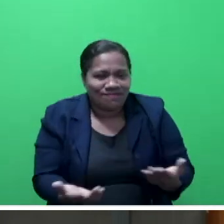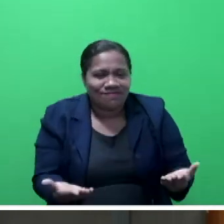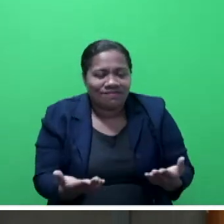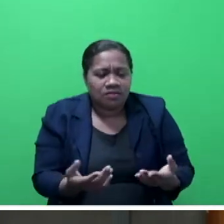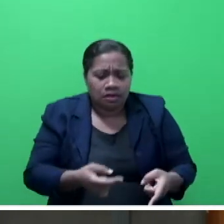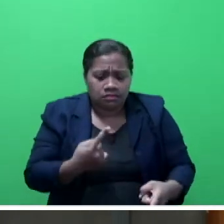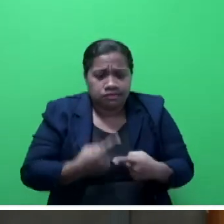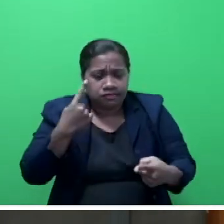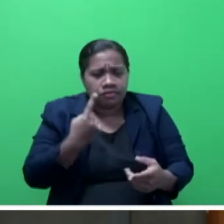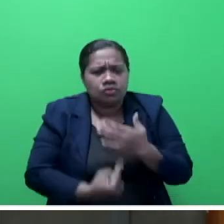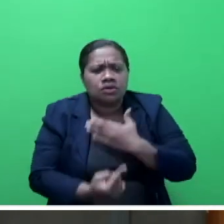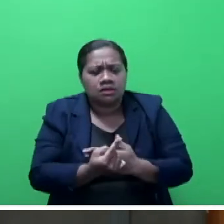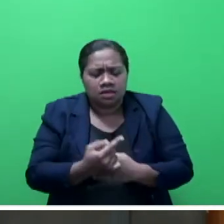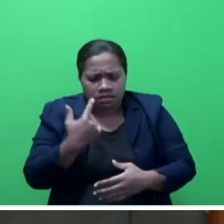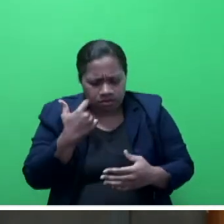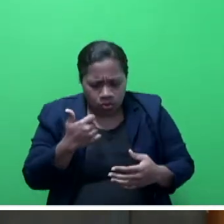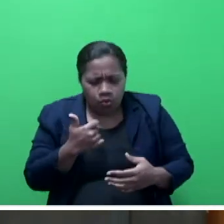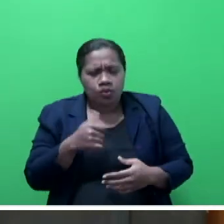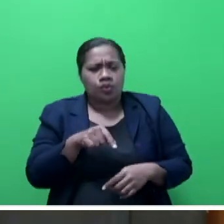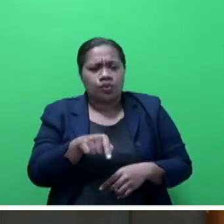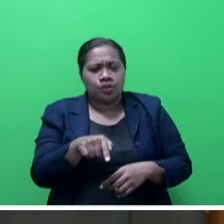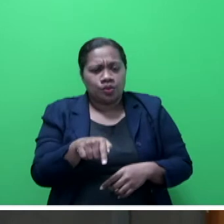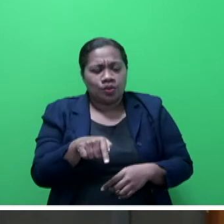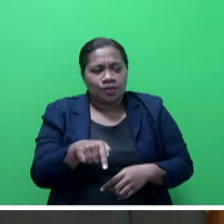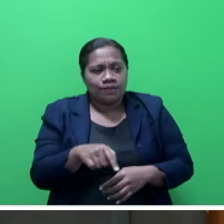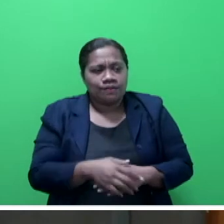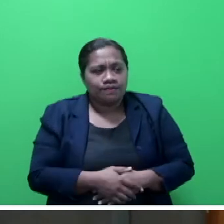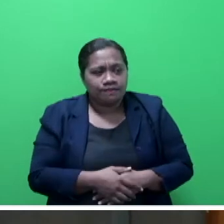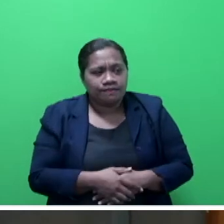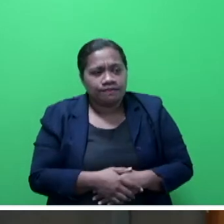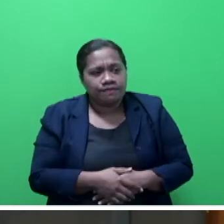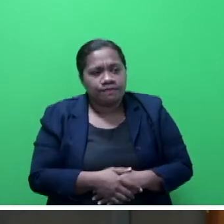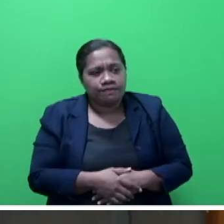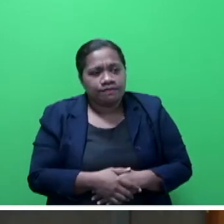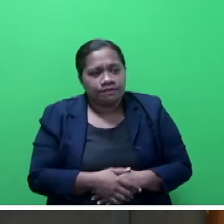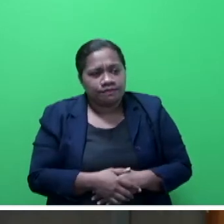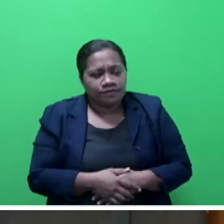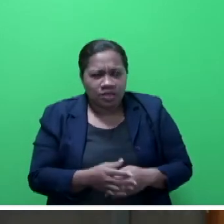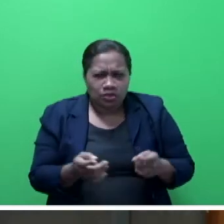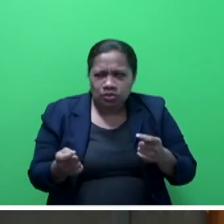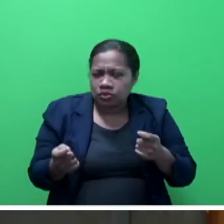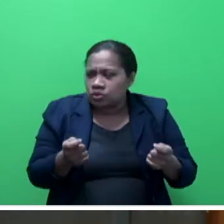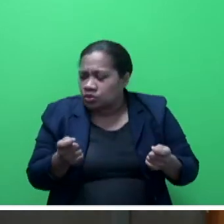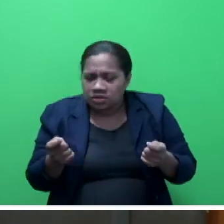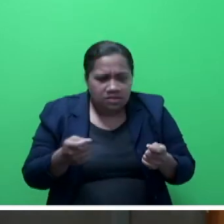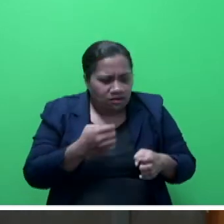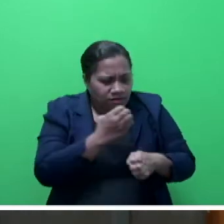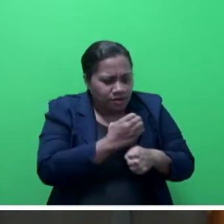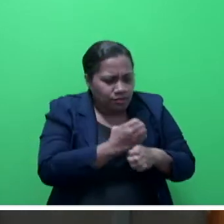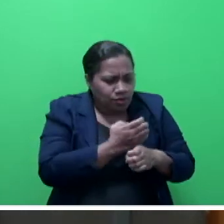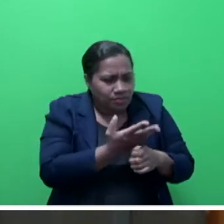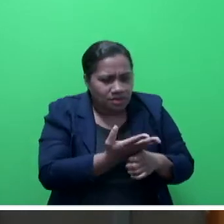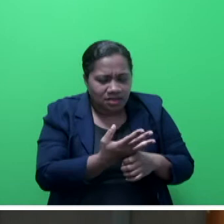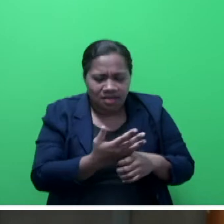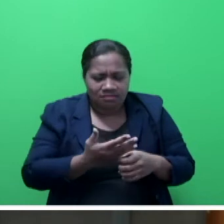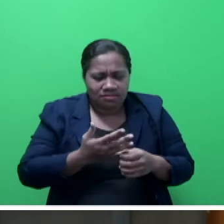found itself in the forefront having to mediate the influx of employment grievances cases as a result of